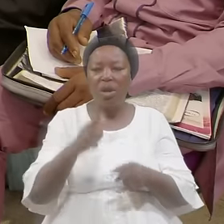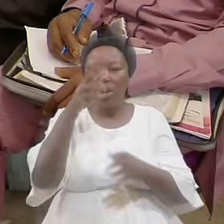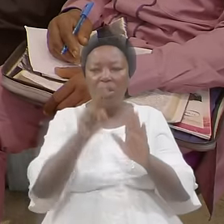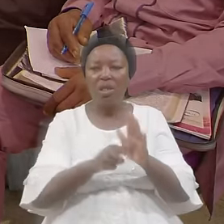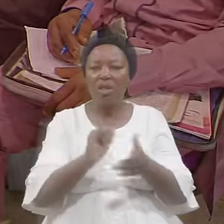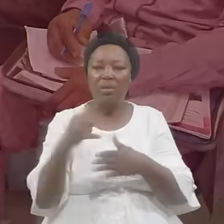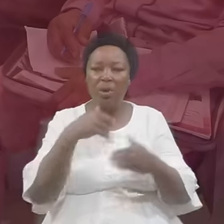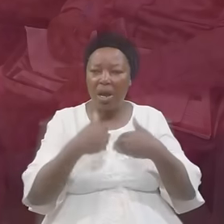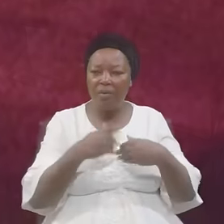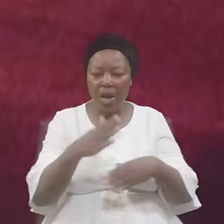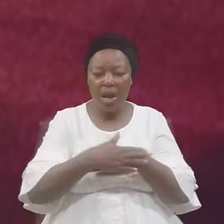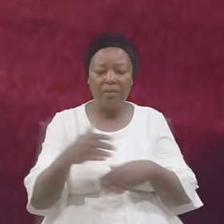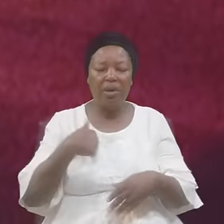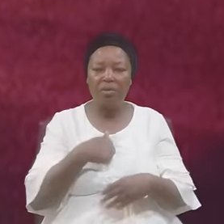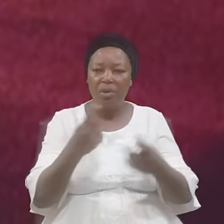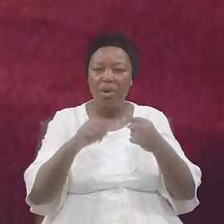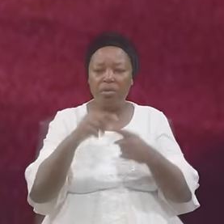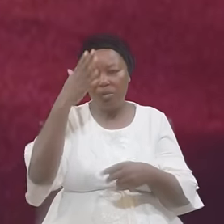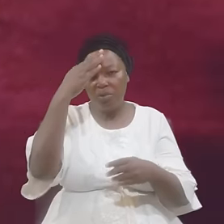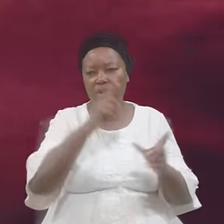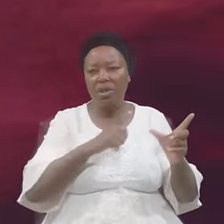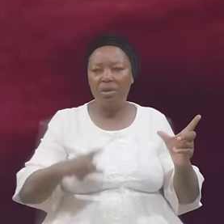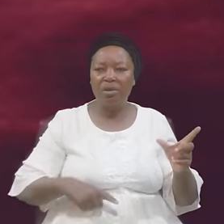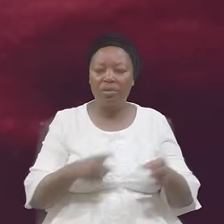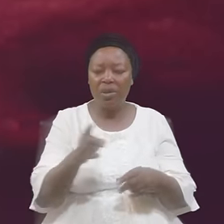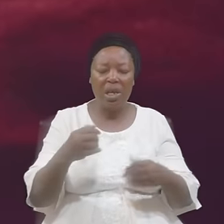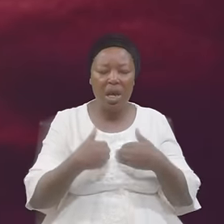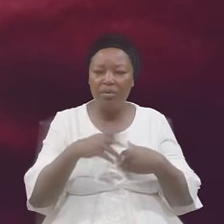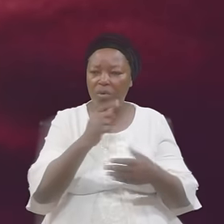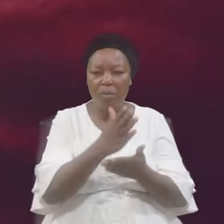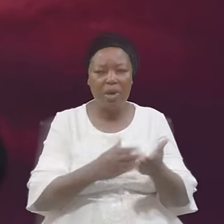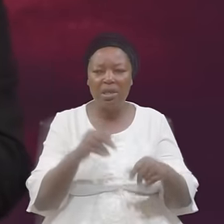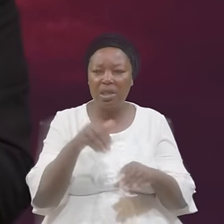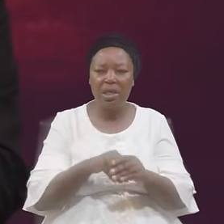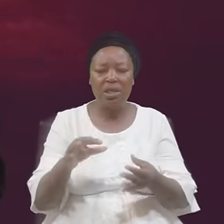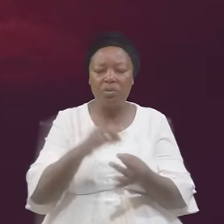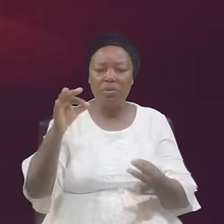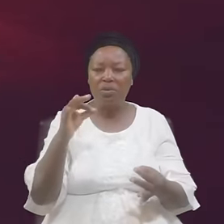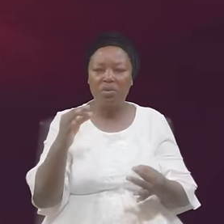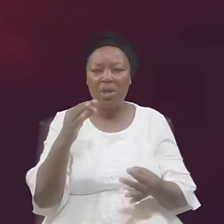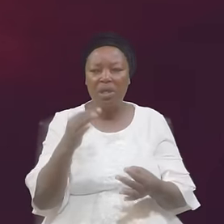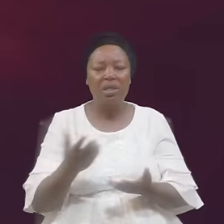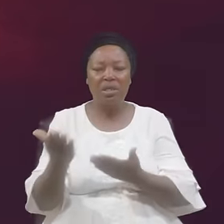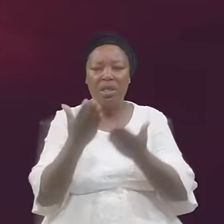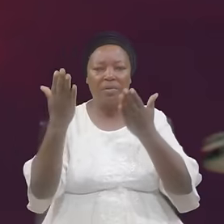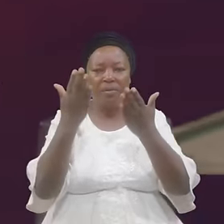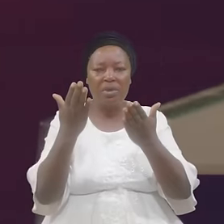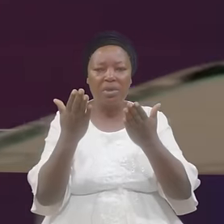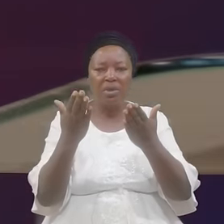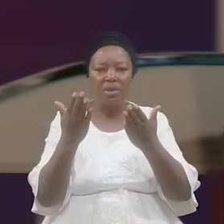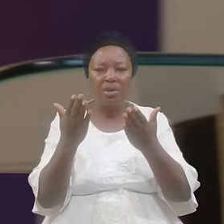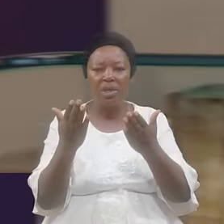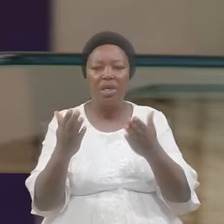have After we come To know the Lord They have no part In spiritual Service Strangers